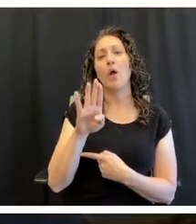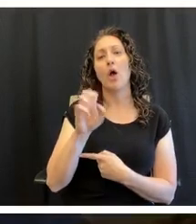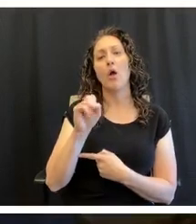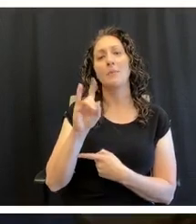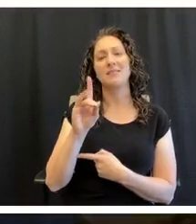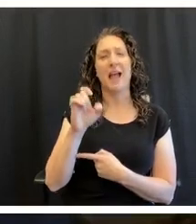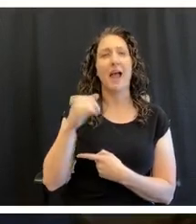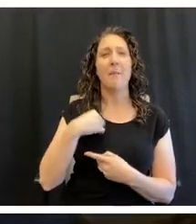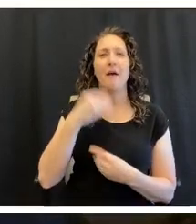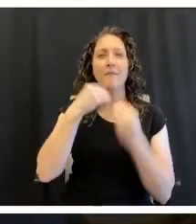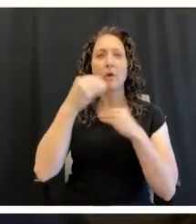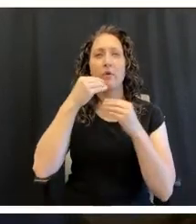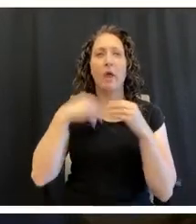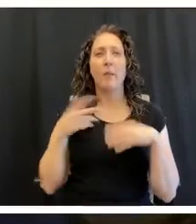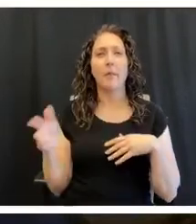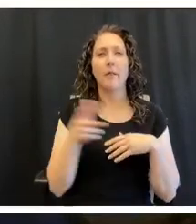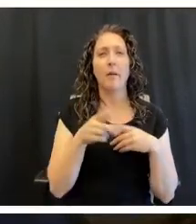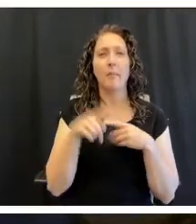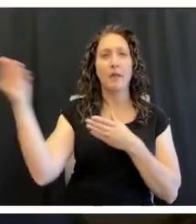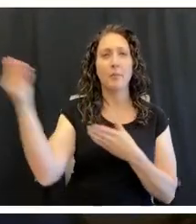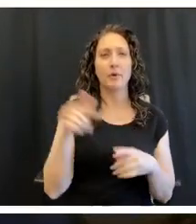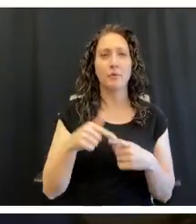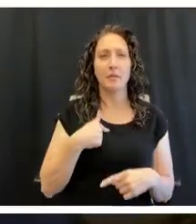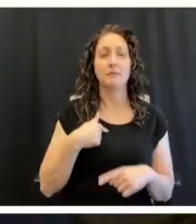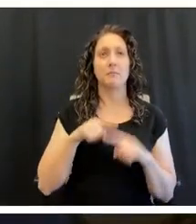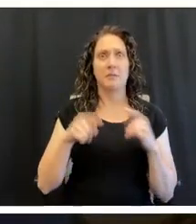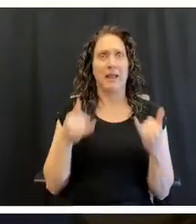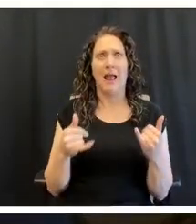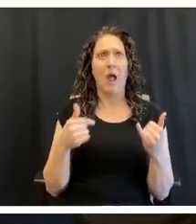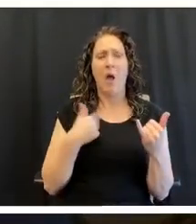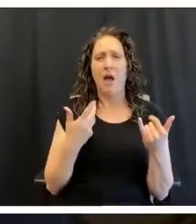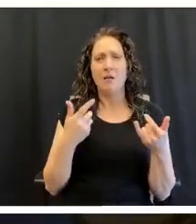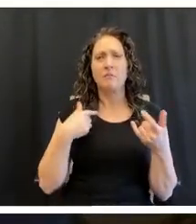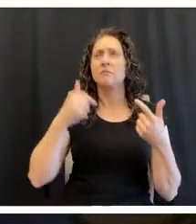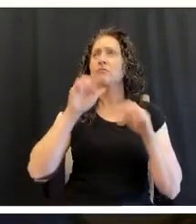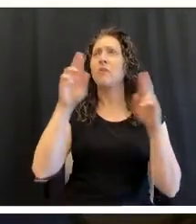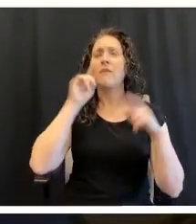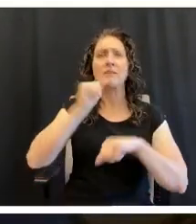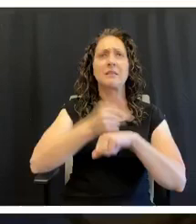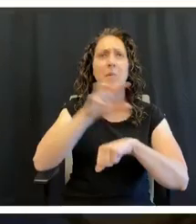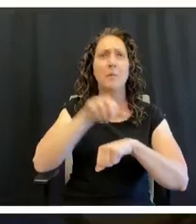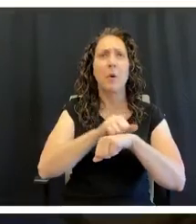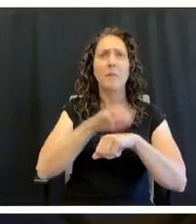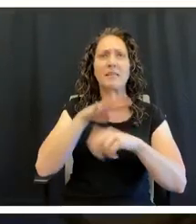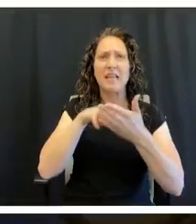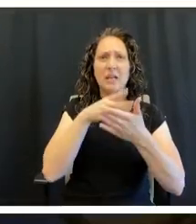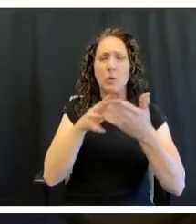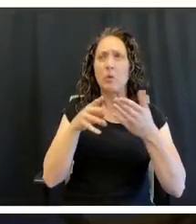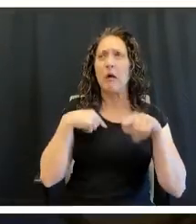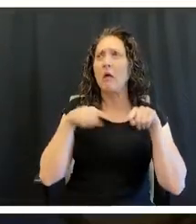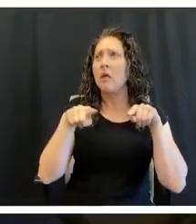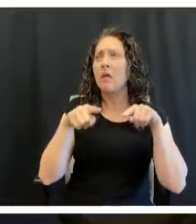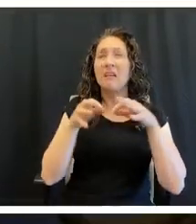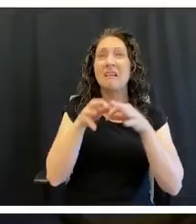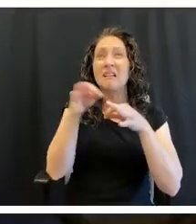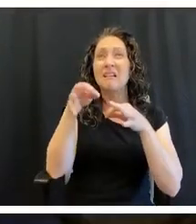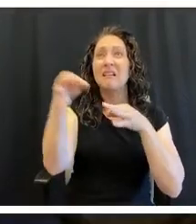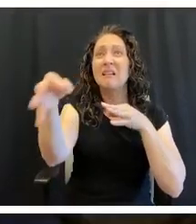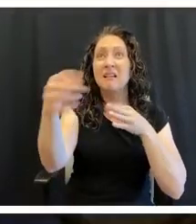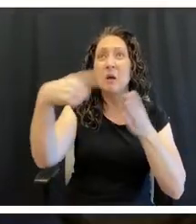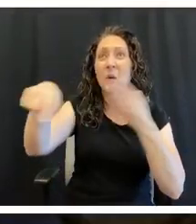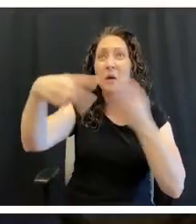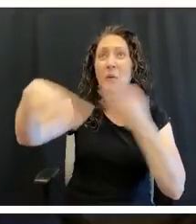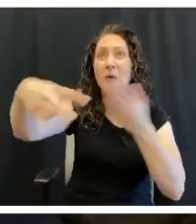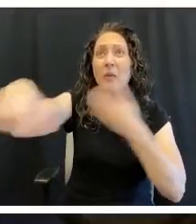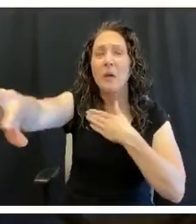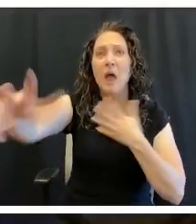find a time that's three days to a week away. So I find myself at the grocery store more than I want to be. I'm trying to plan meals,